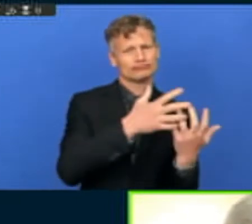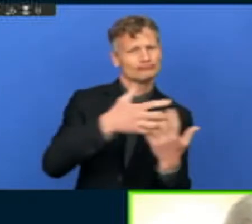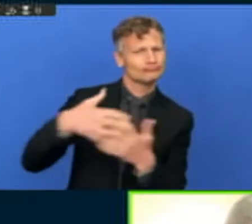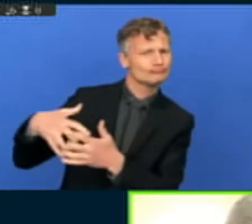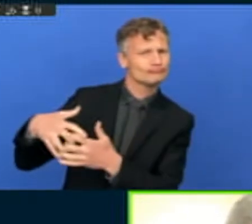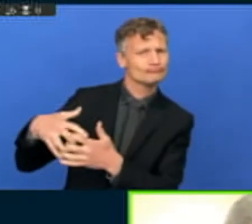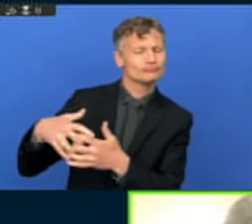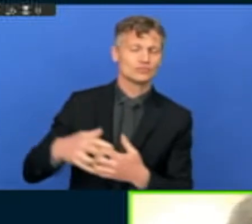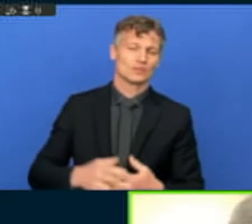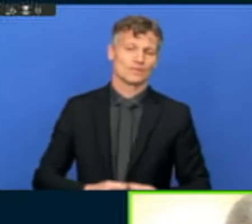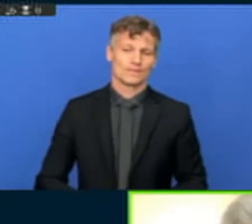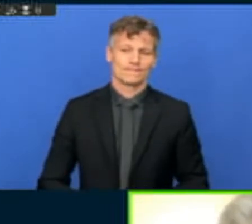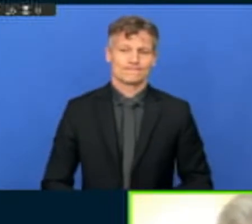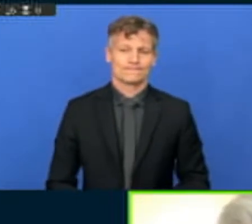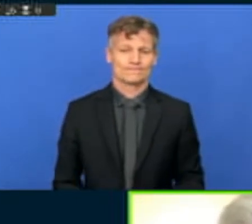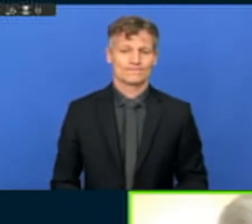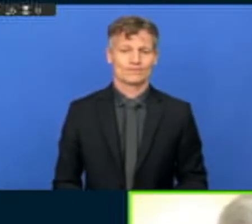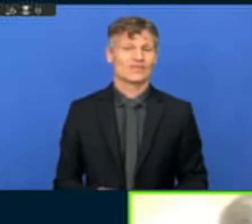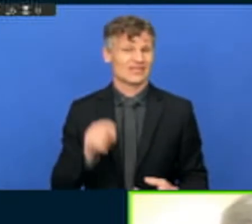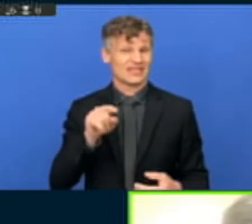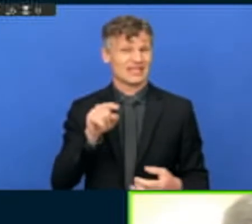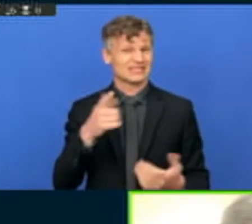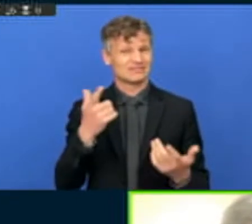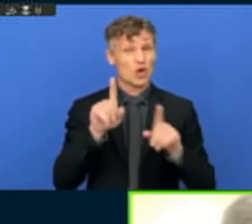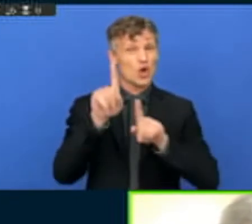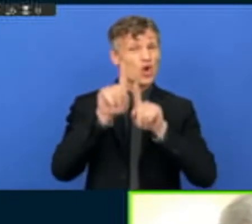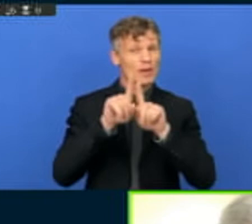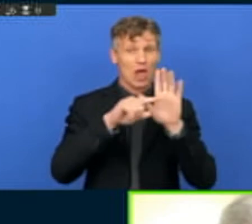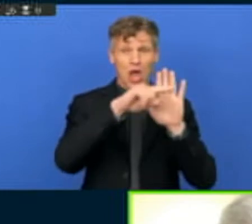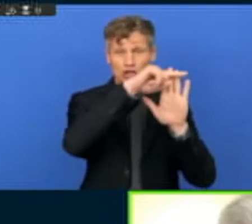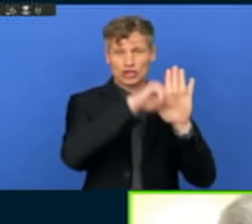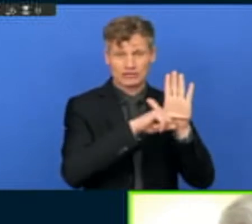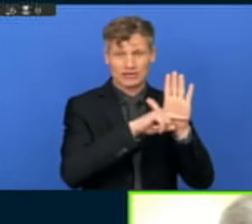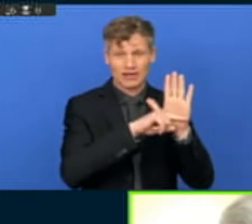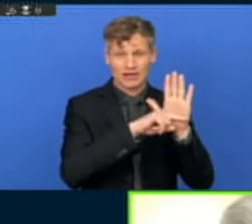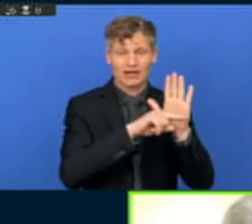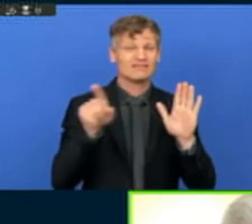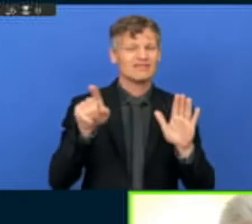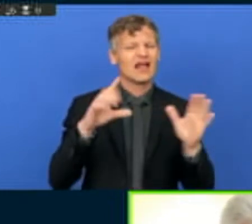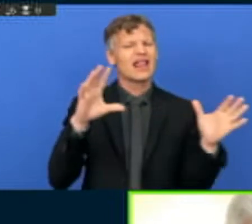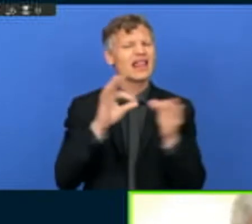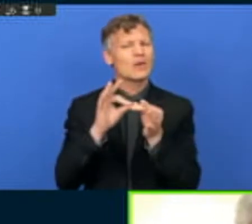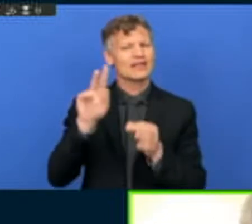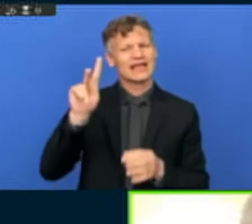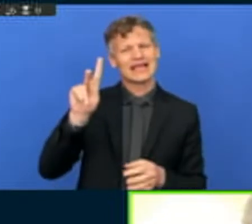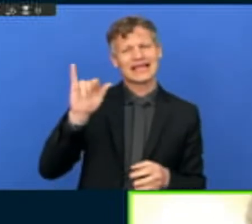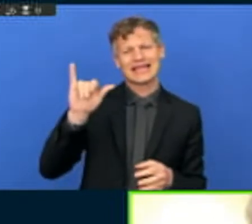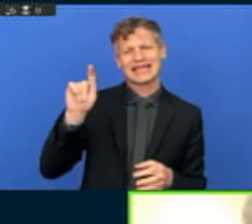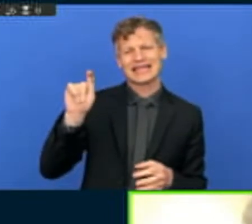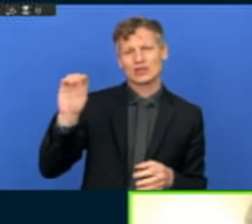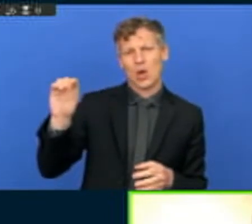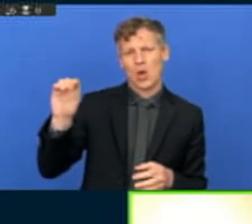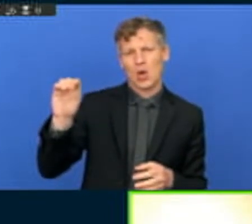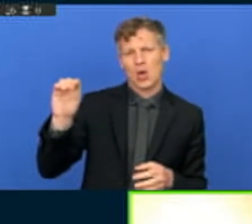through the Quito Declaration. So what has happened? In this